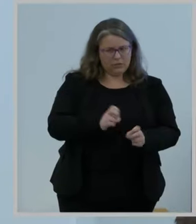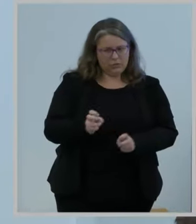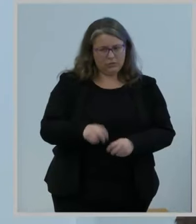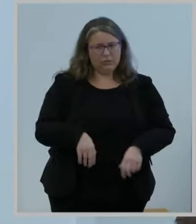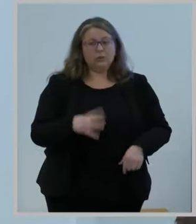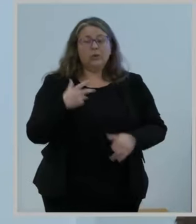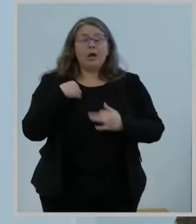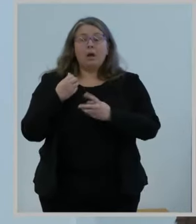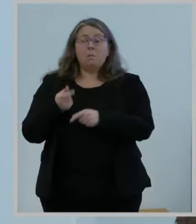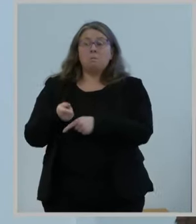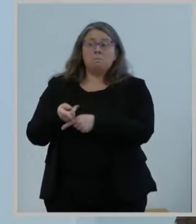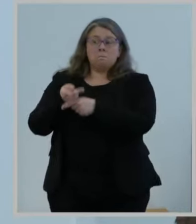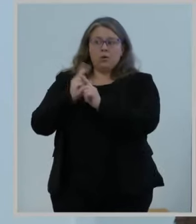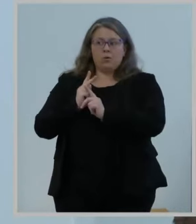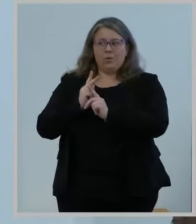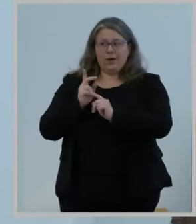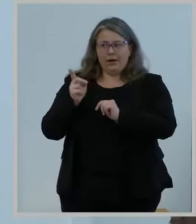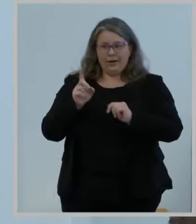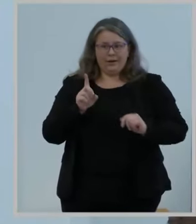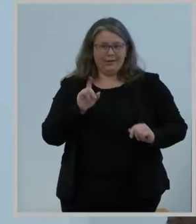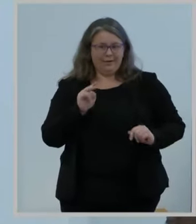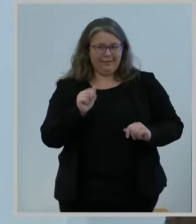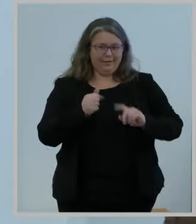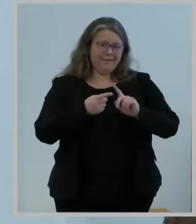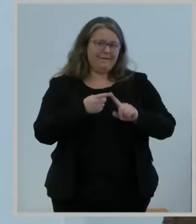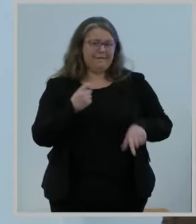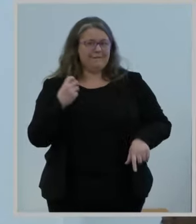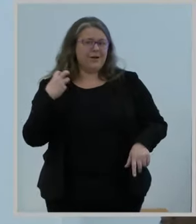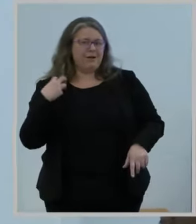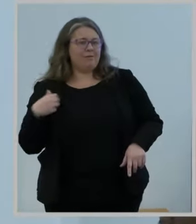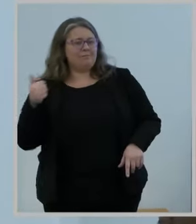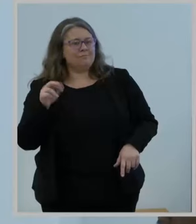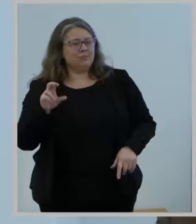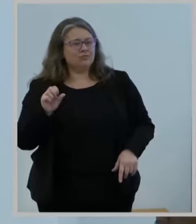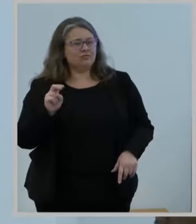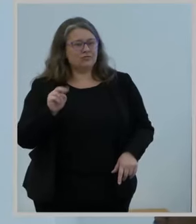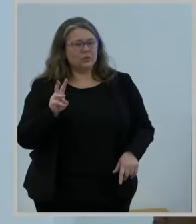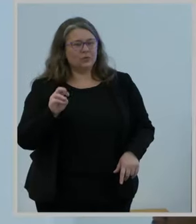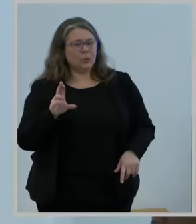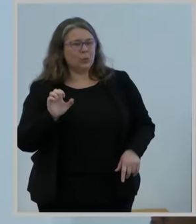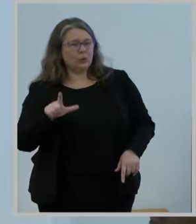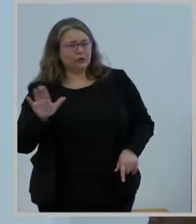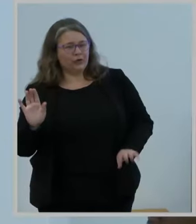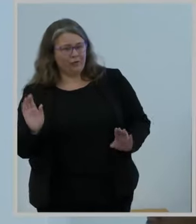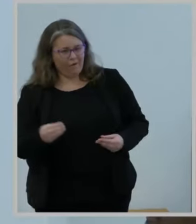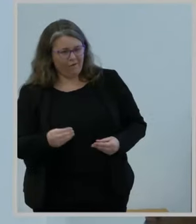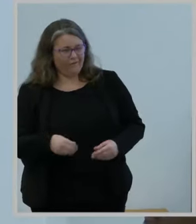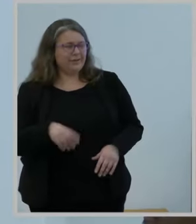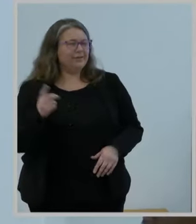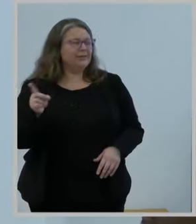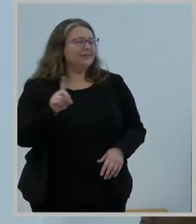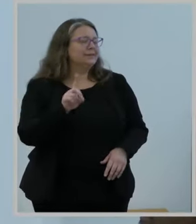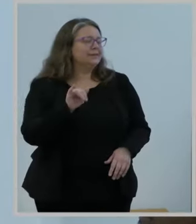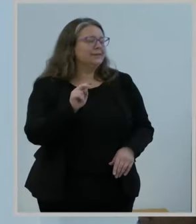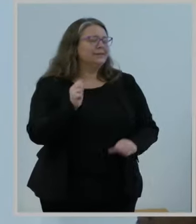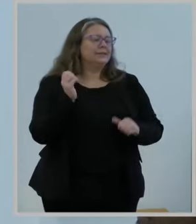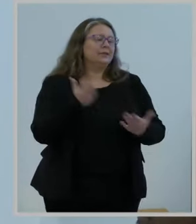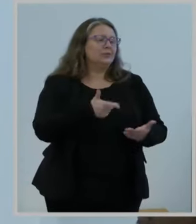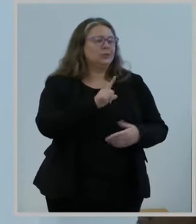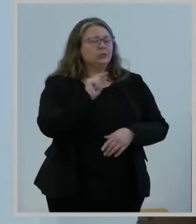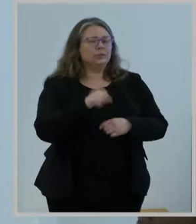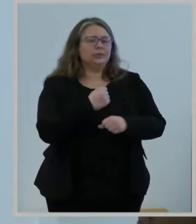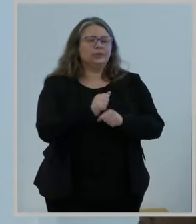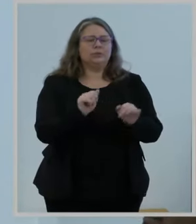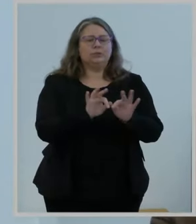Rosenworcel, and she brings 27 years of FCC experience and a wide range of leadership capacities, both policy and